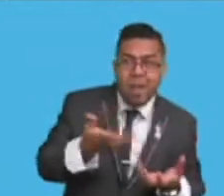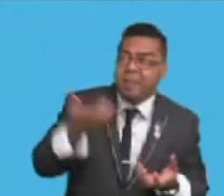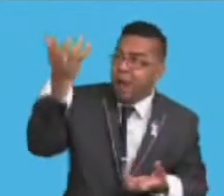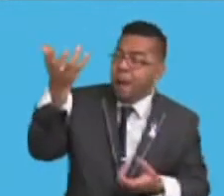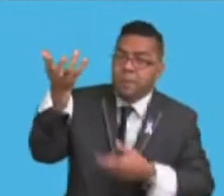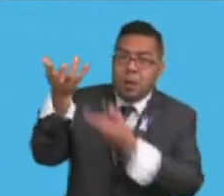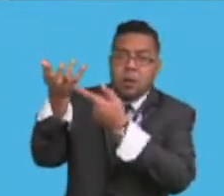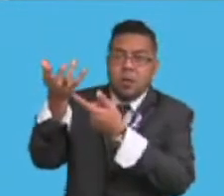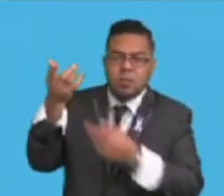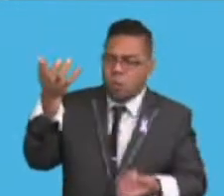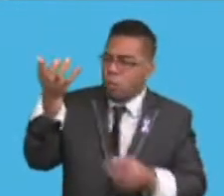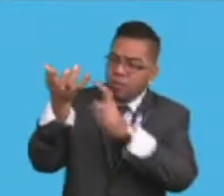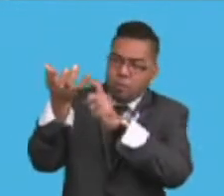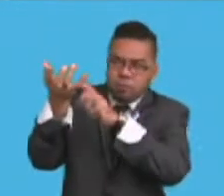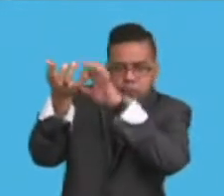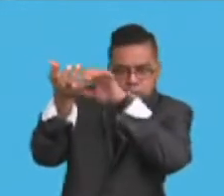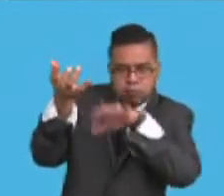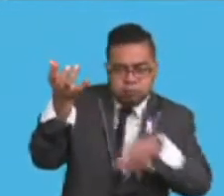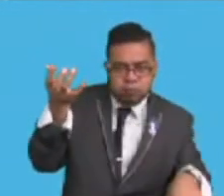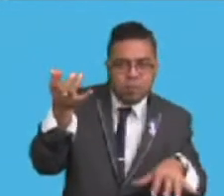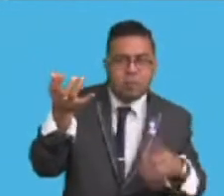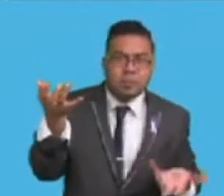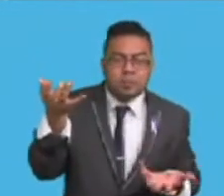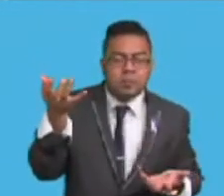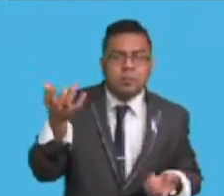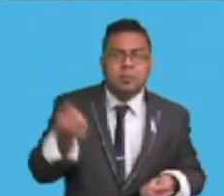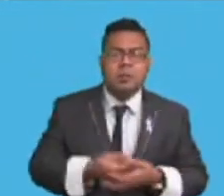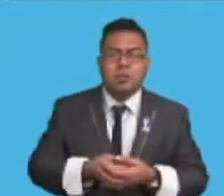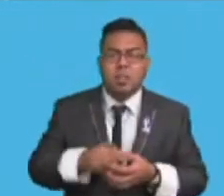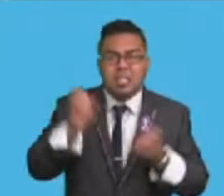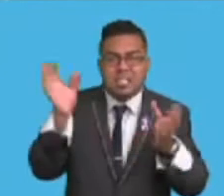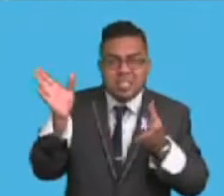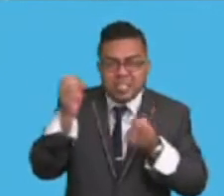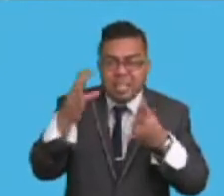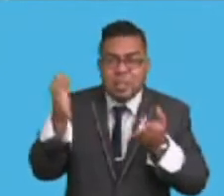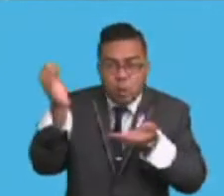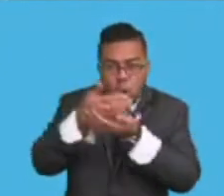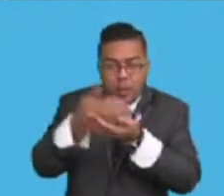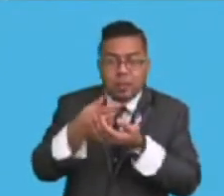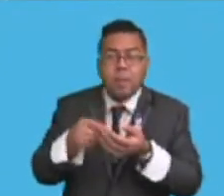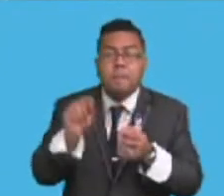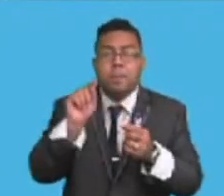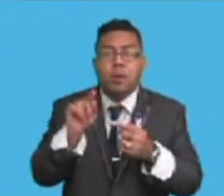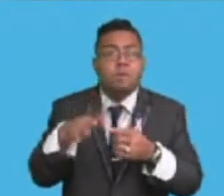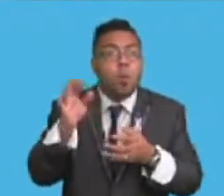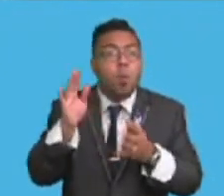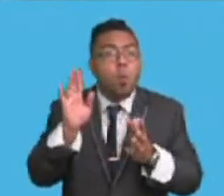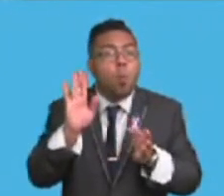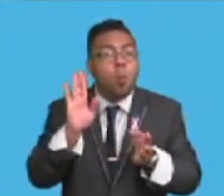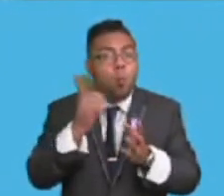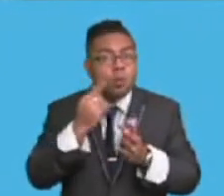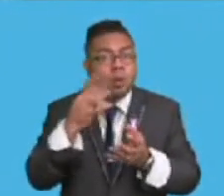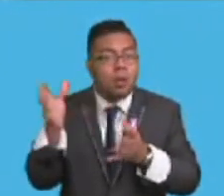right upstream, which is the initial starting collection point. And also, we also have